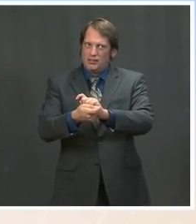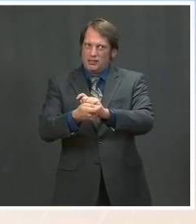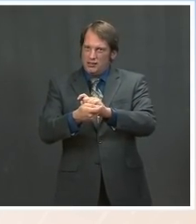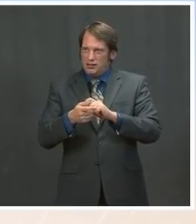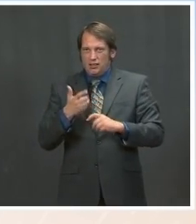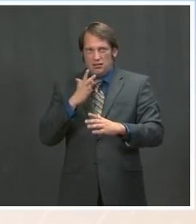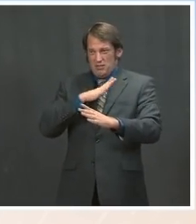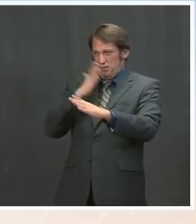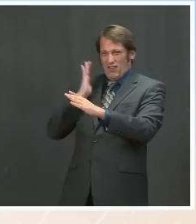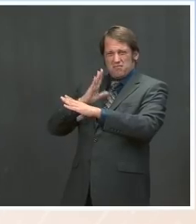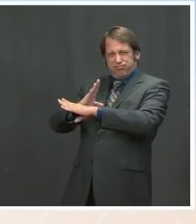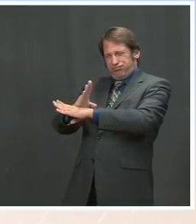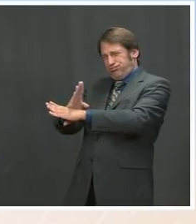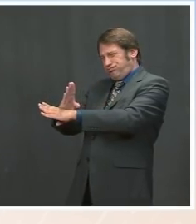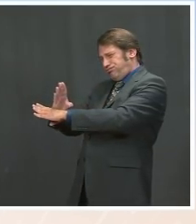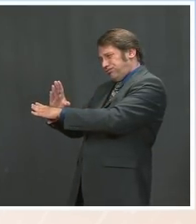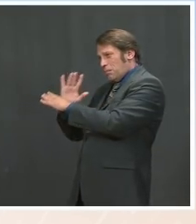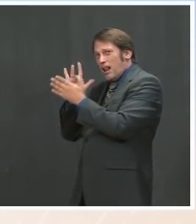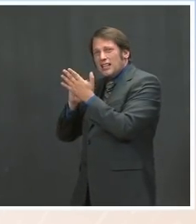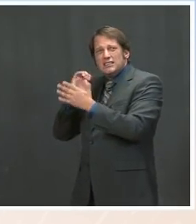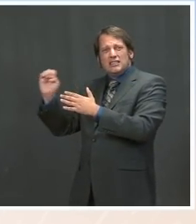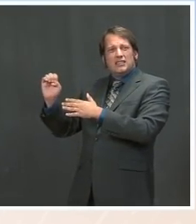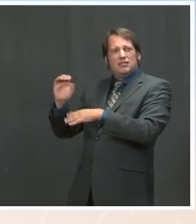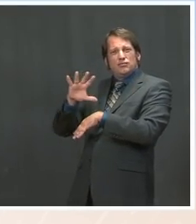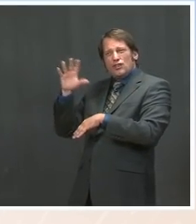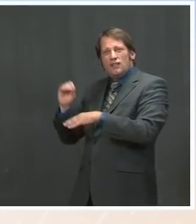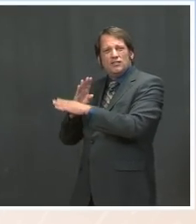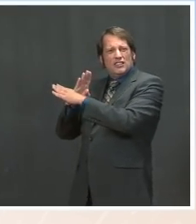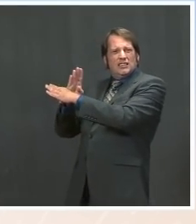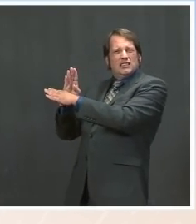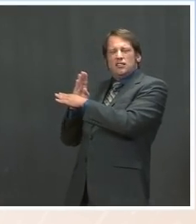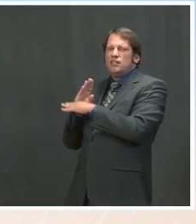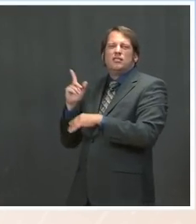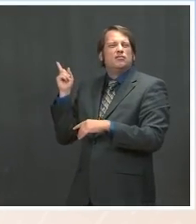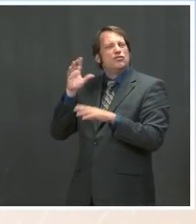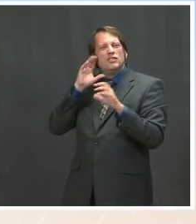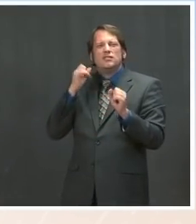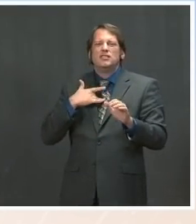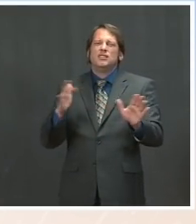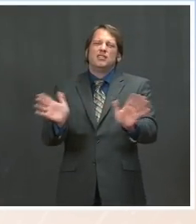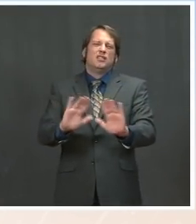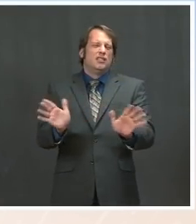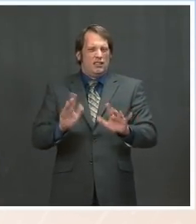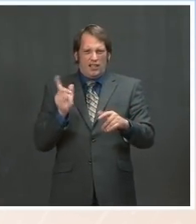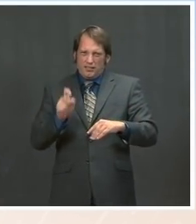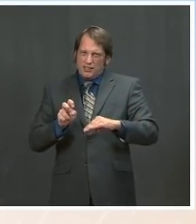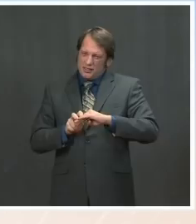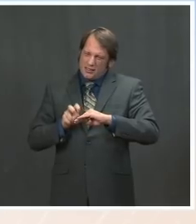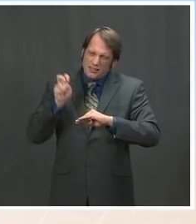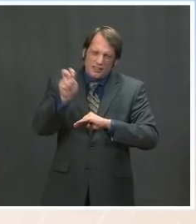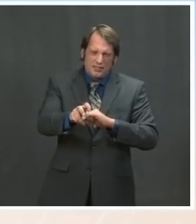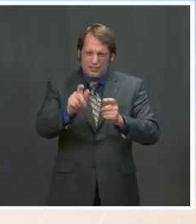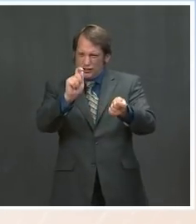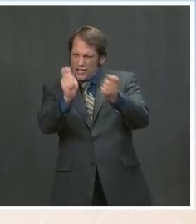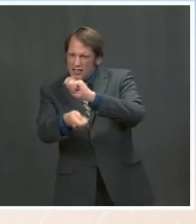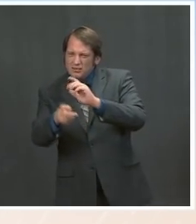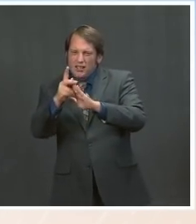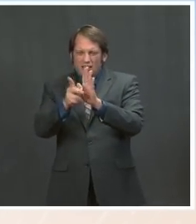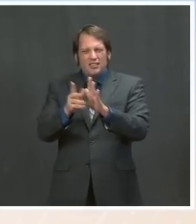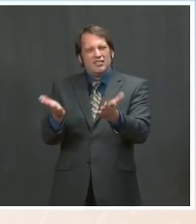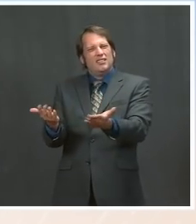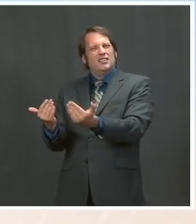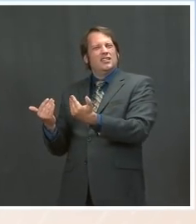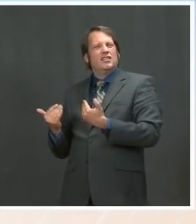And that was important to him to take that first step and move it forward. The line said, the admission of up to 15,000